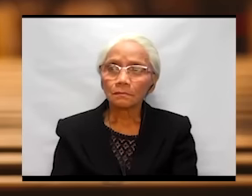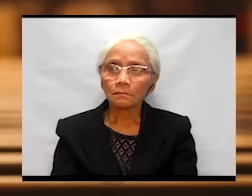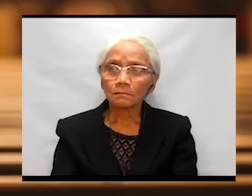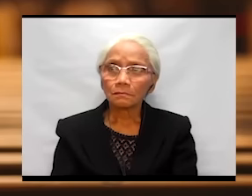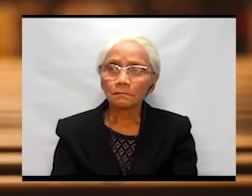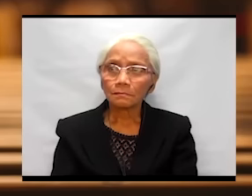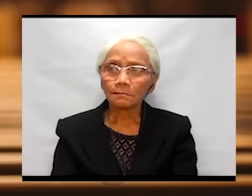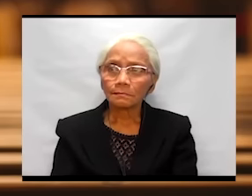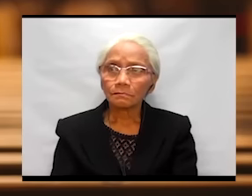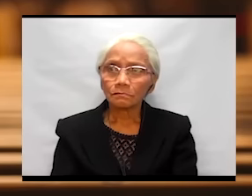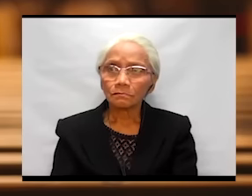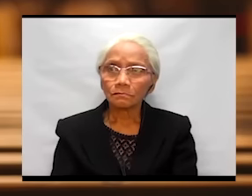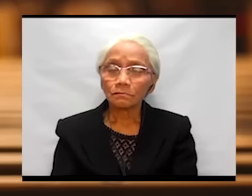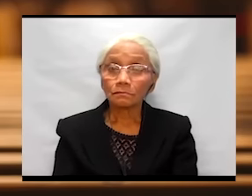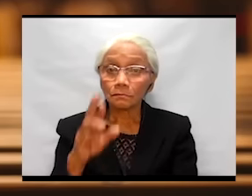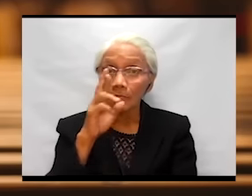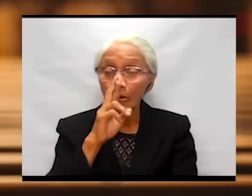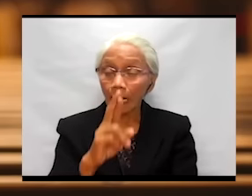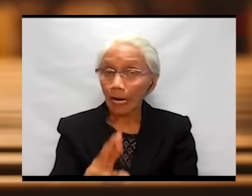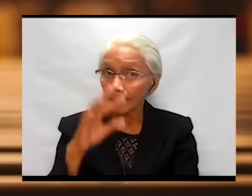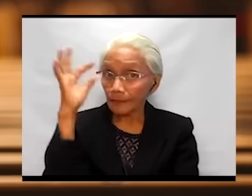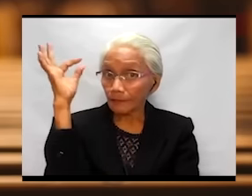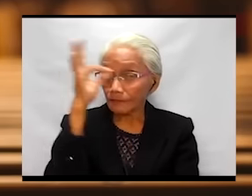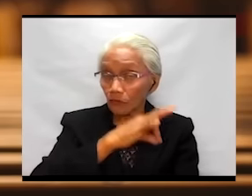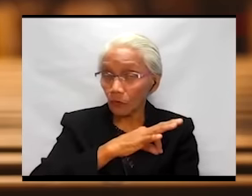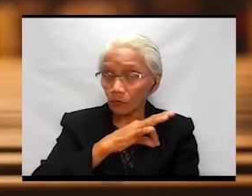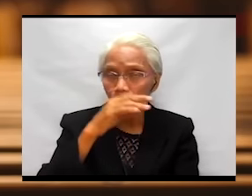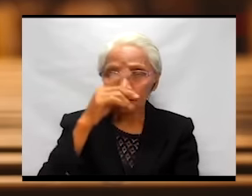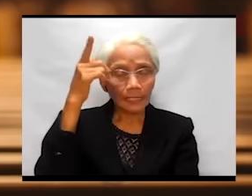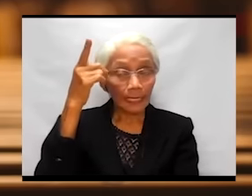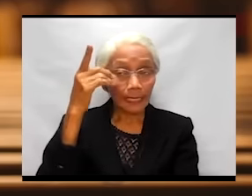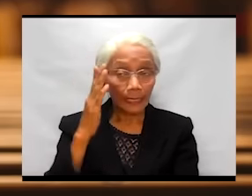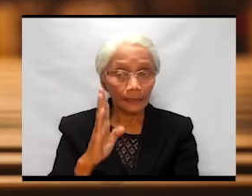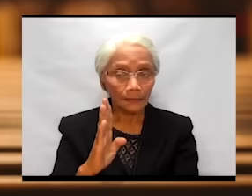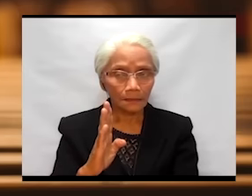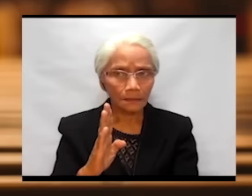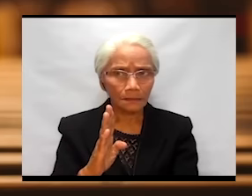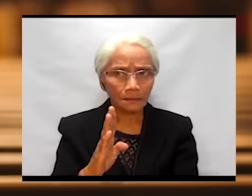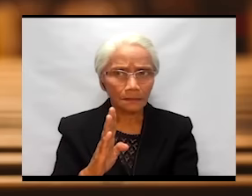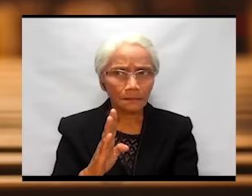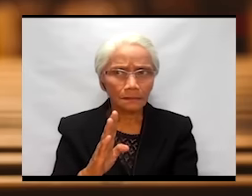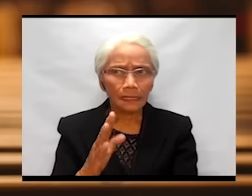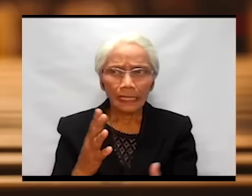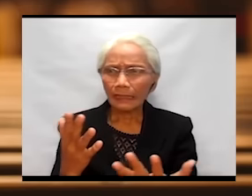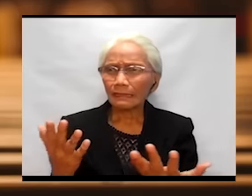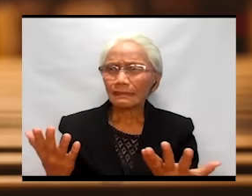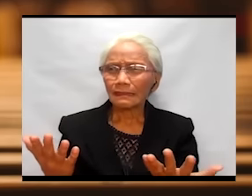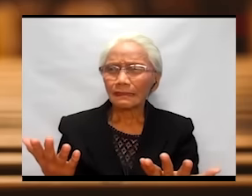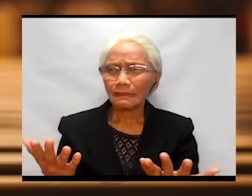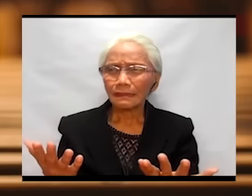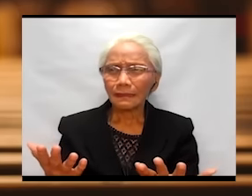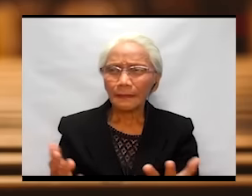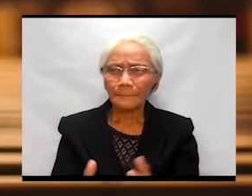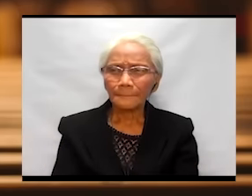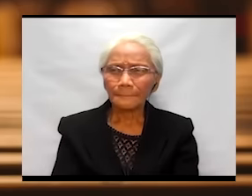what are the false gods that are